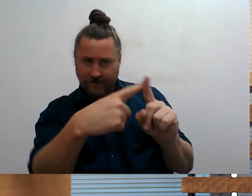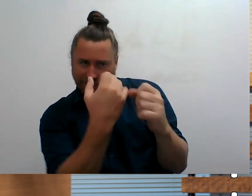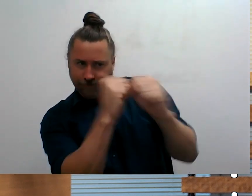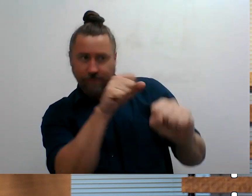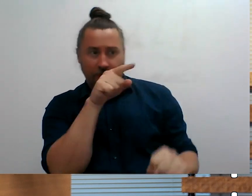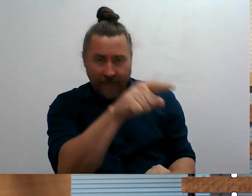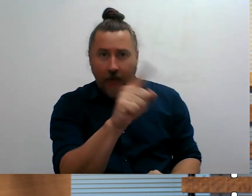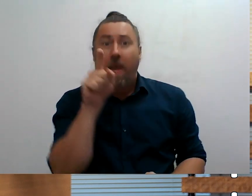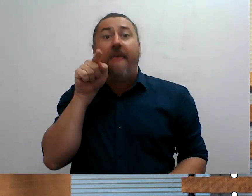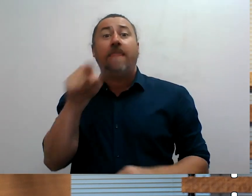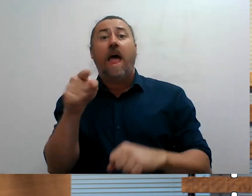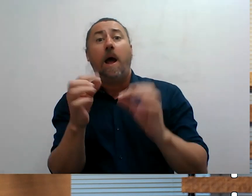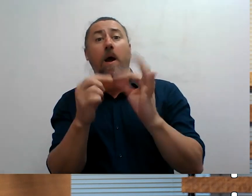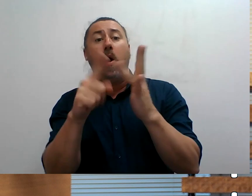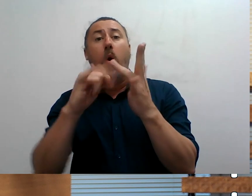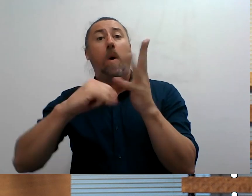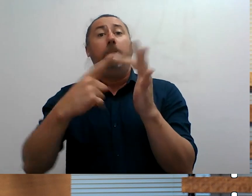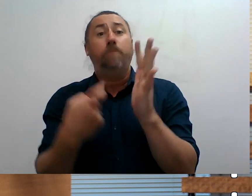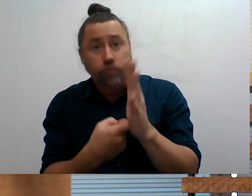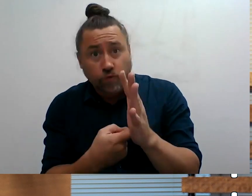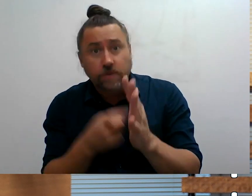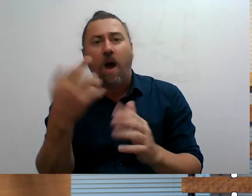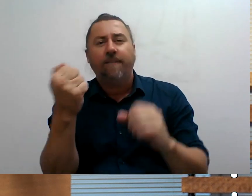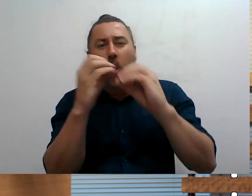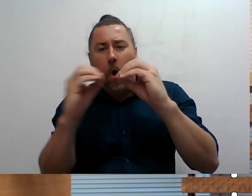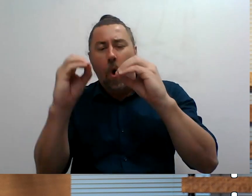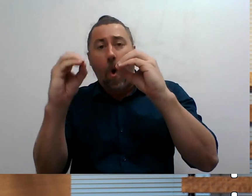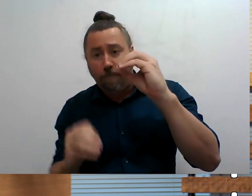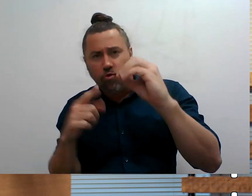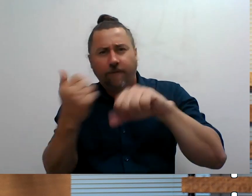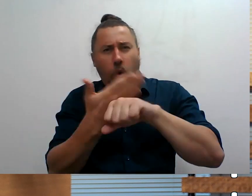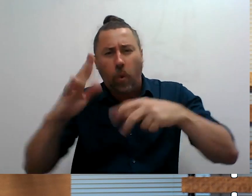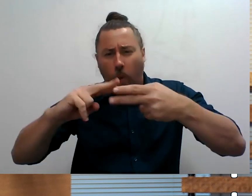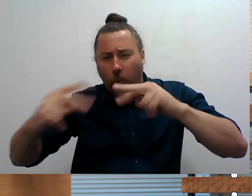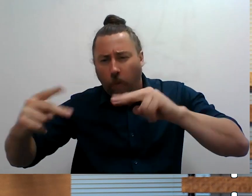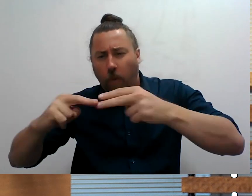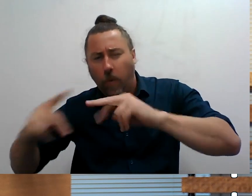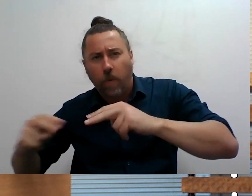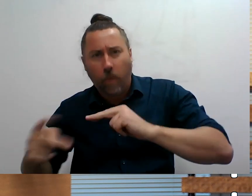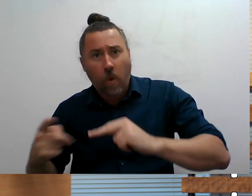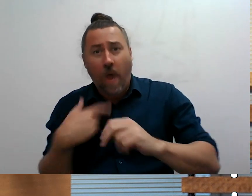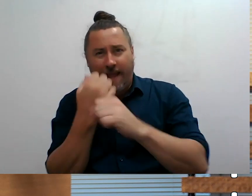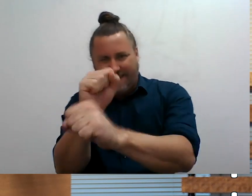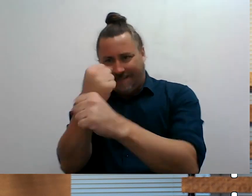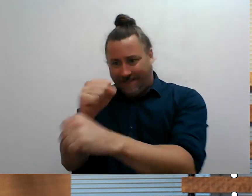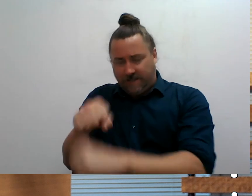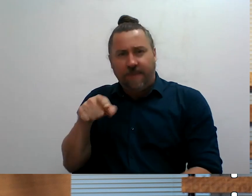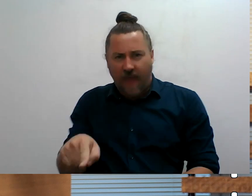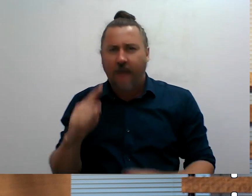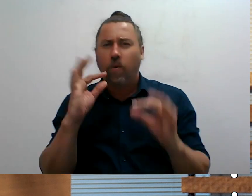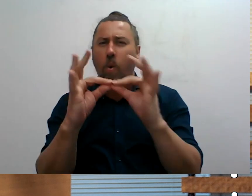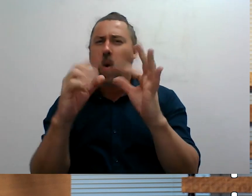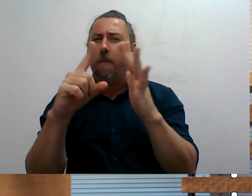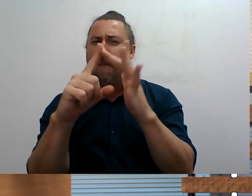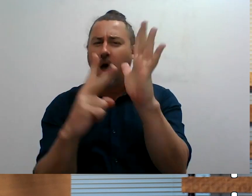made to fight newer omicron strains that have been circulating recently. That is why they are called bivalent vaccines, because they fight